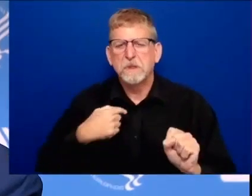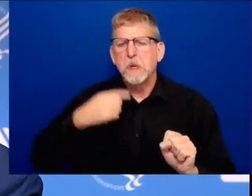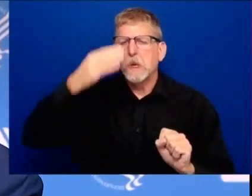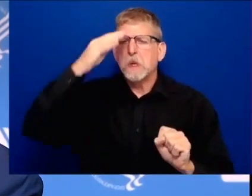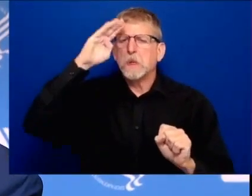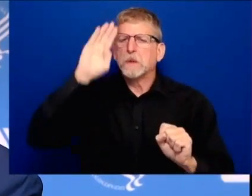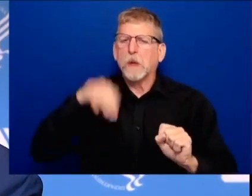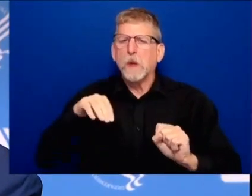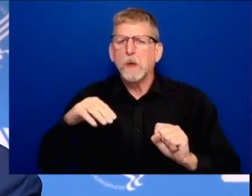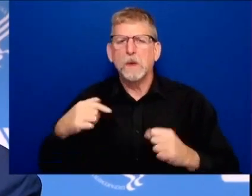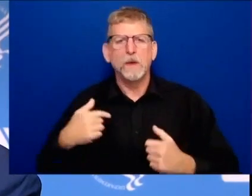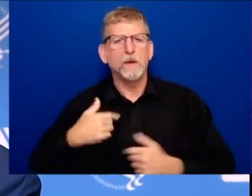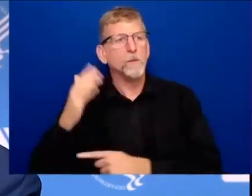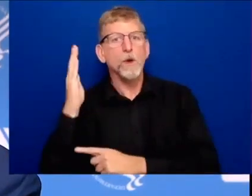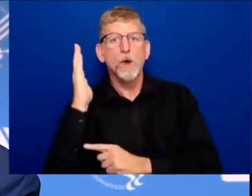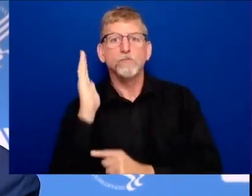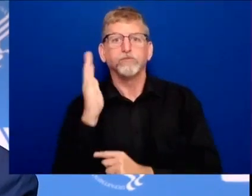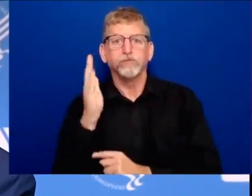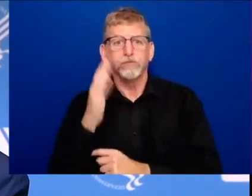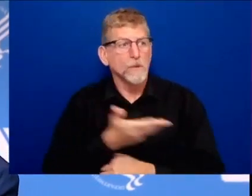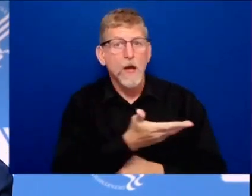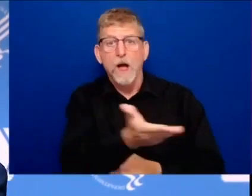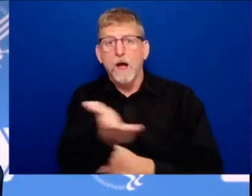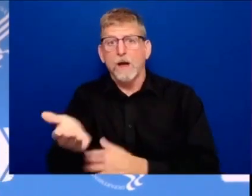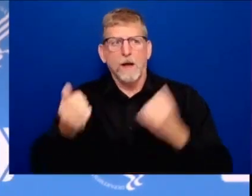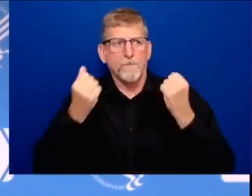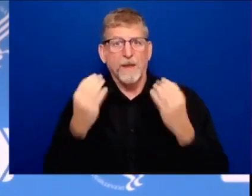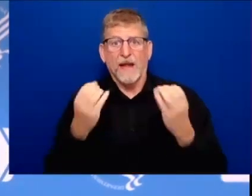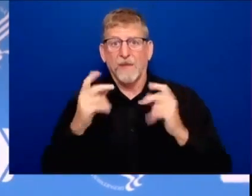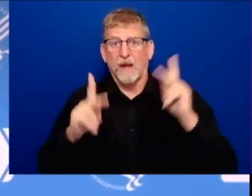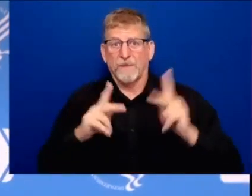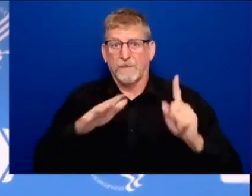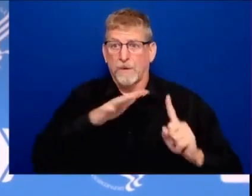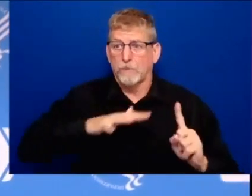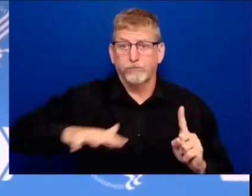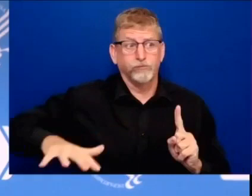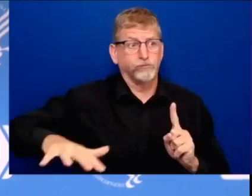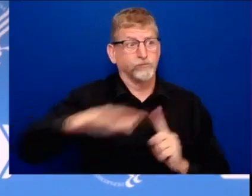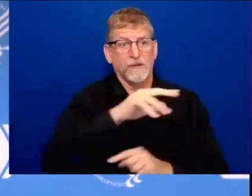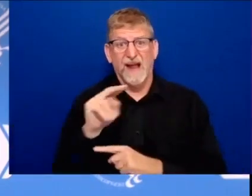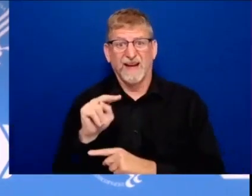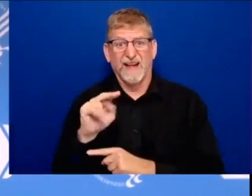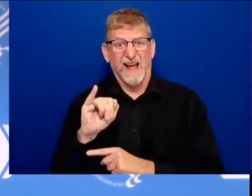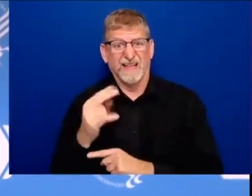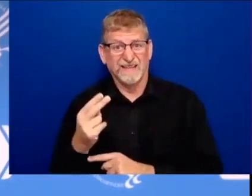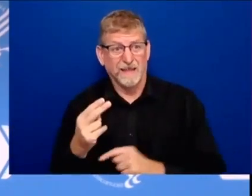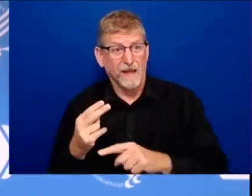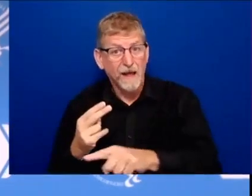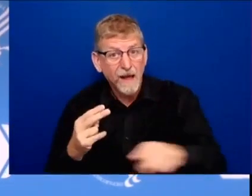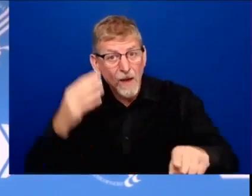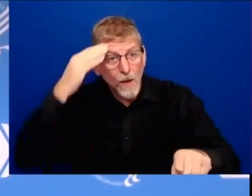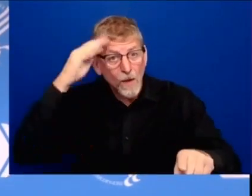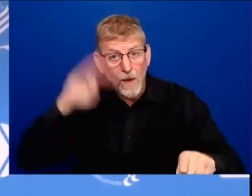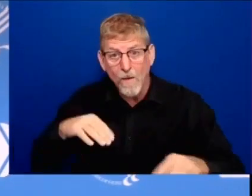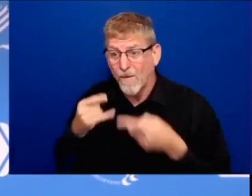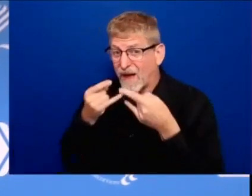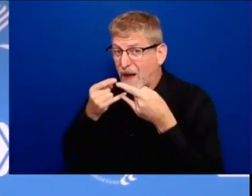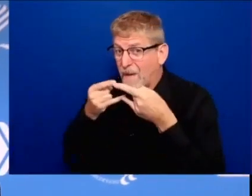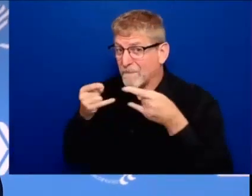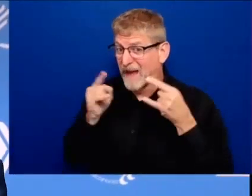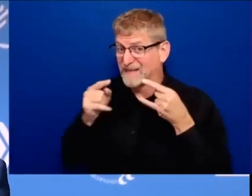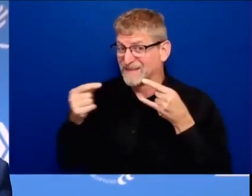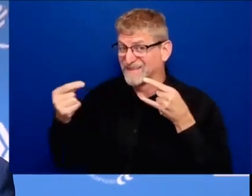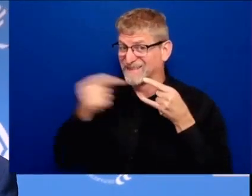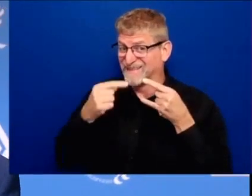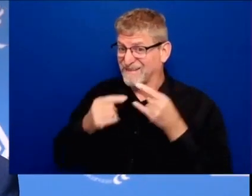folks out here at nih you know that wearing this mask through the next year here can save